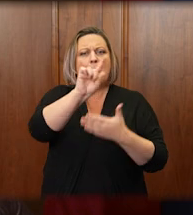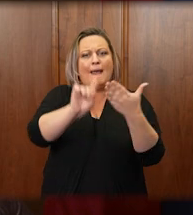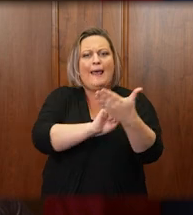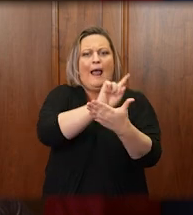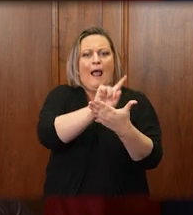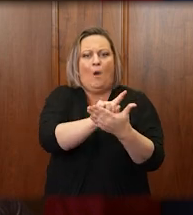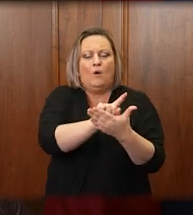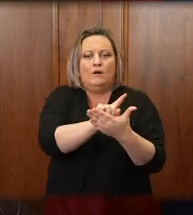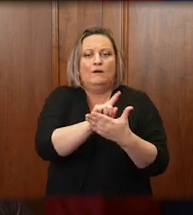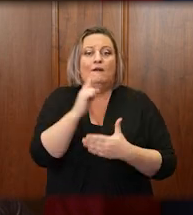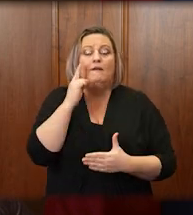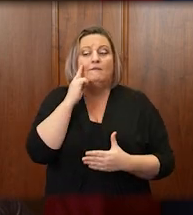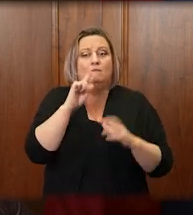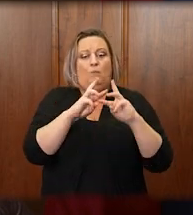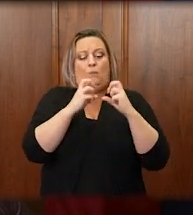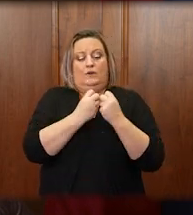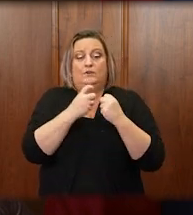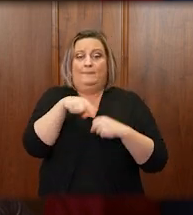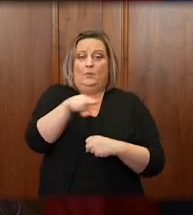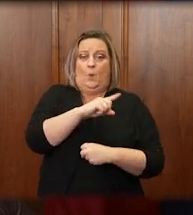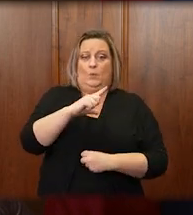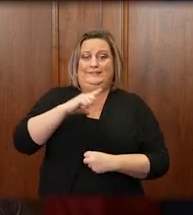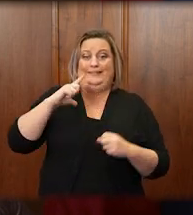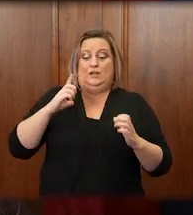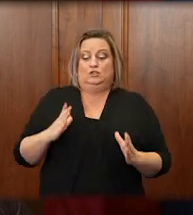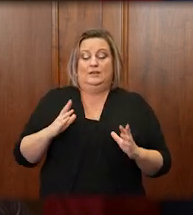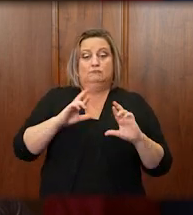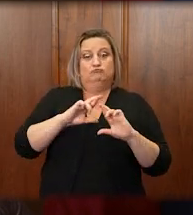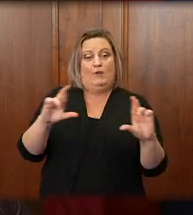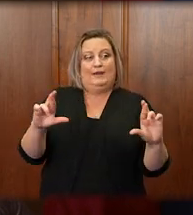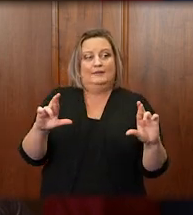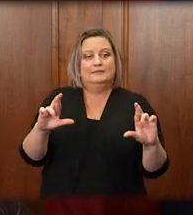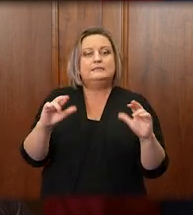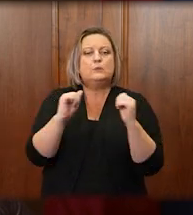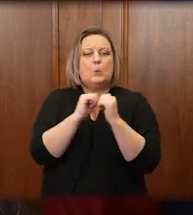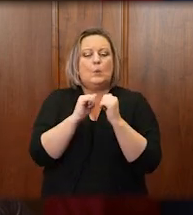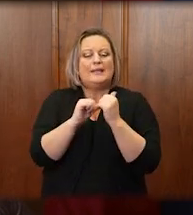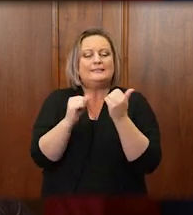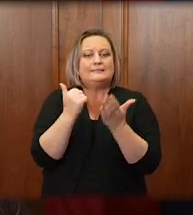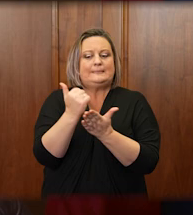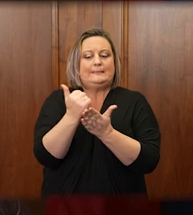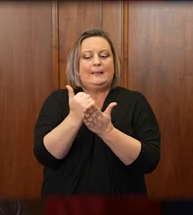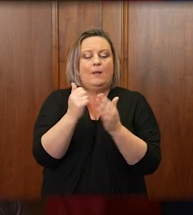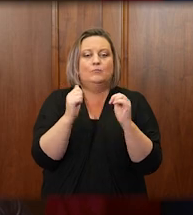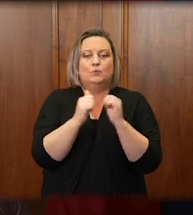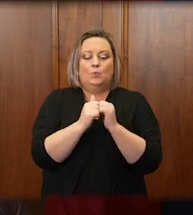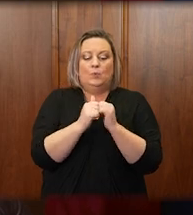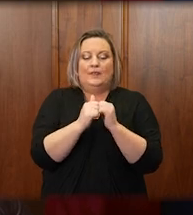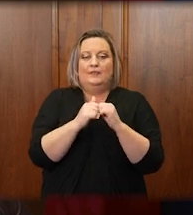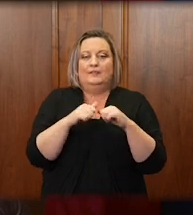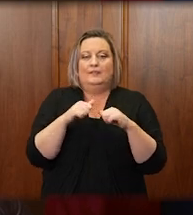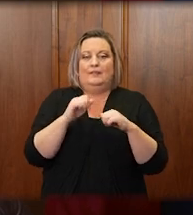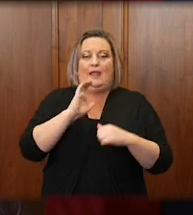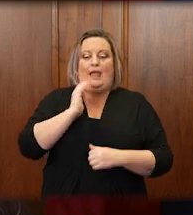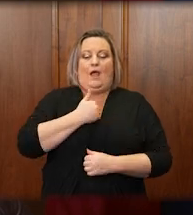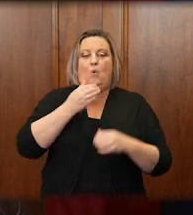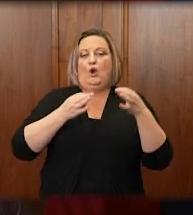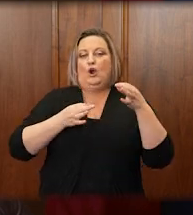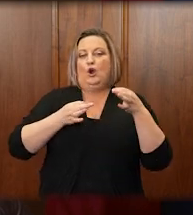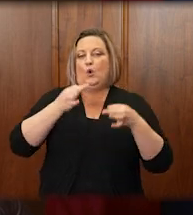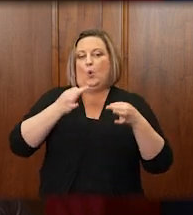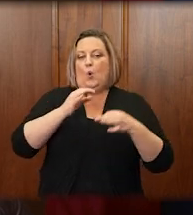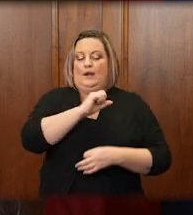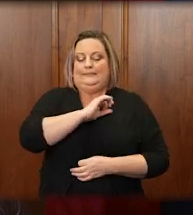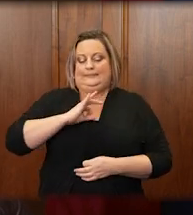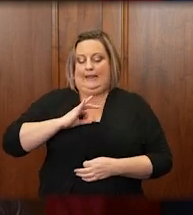to legislators interested in it with assistance from our court staff and the circuit and district judges. We would